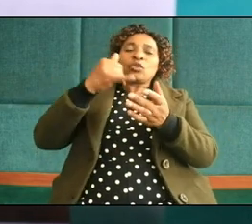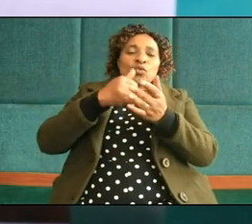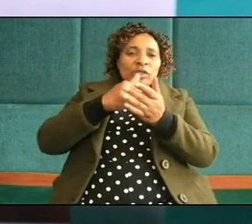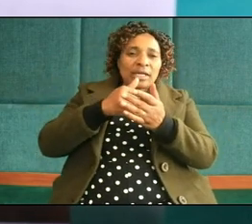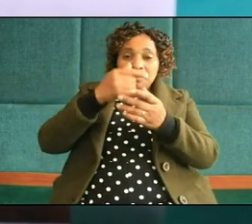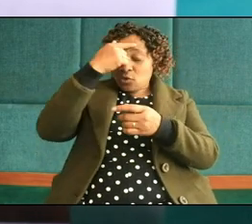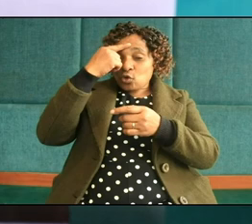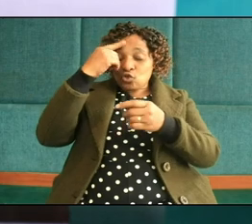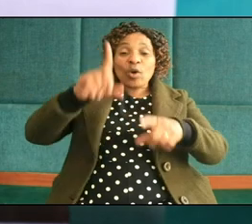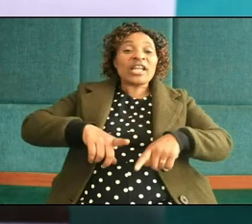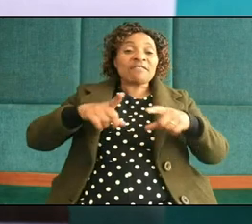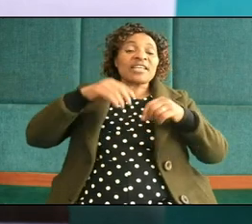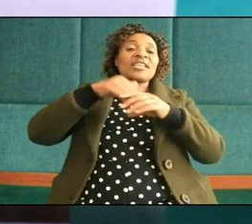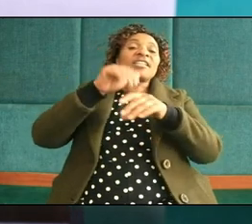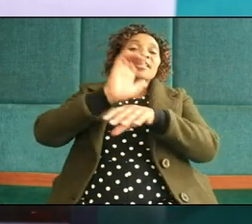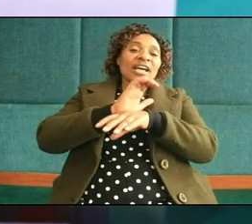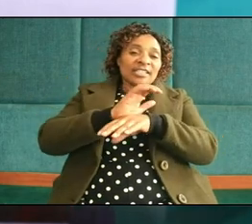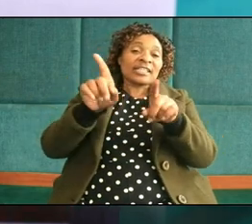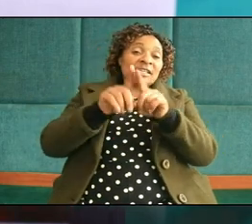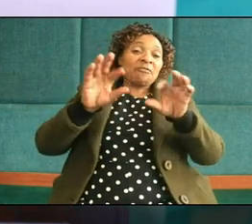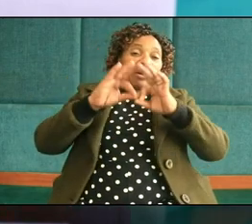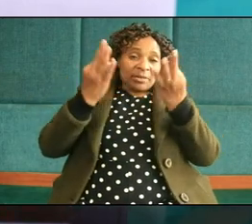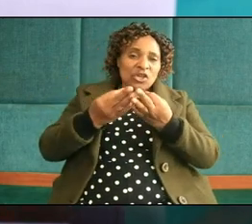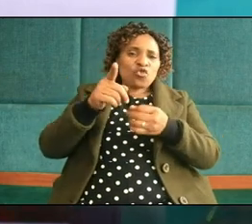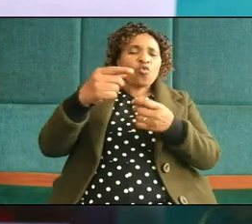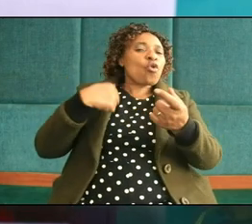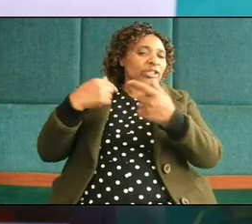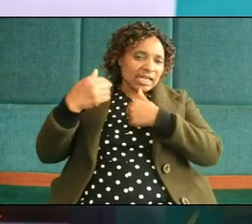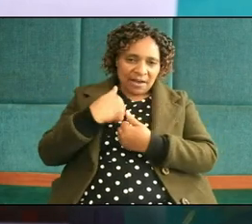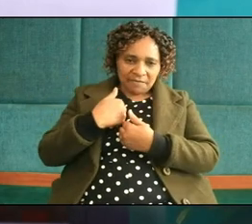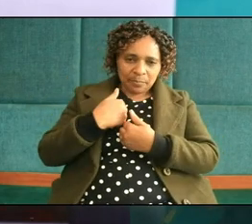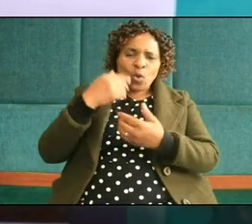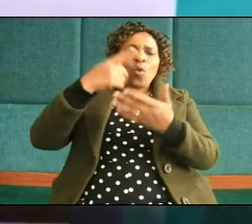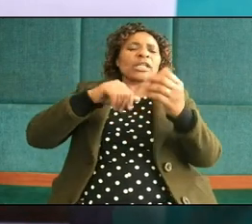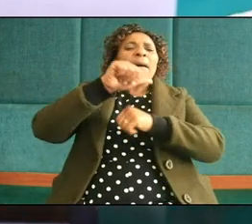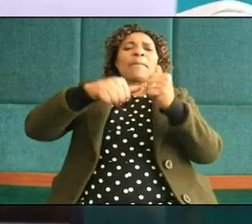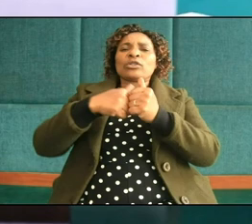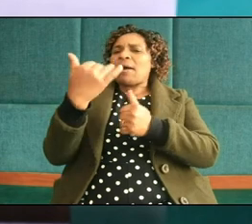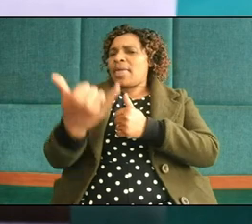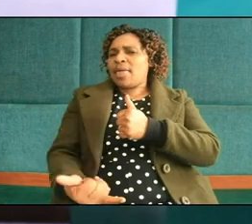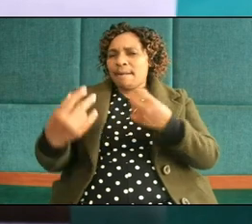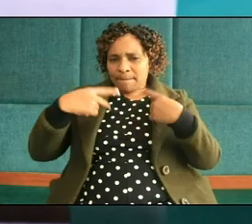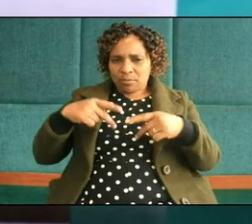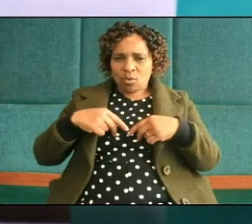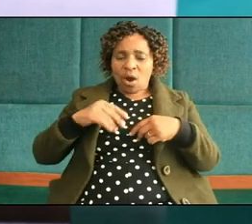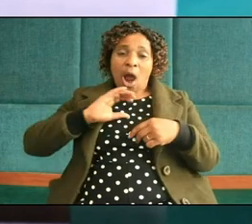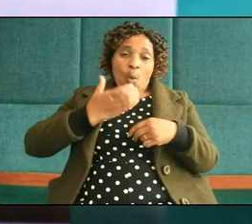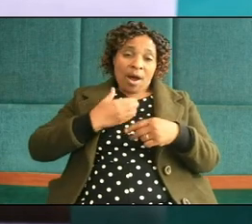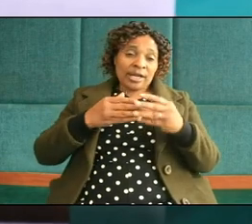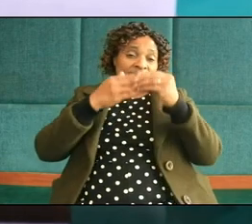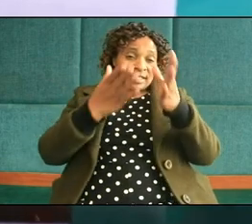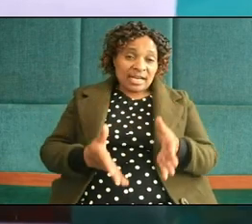as a family so you are also concerned what about our young people what about our leaders